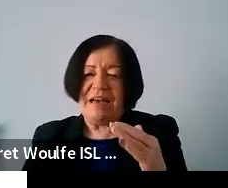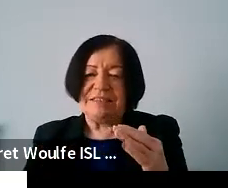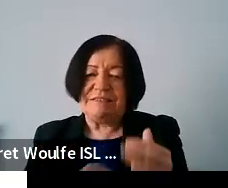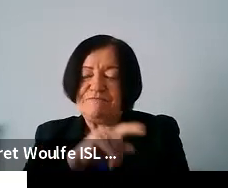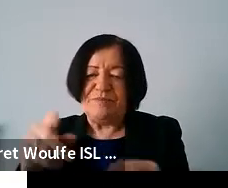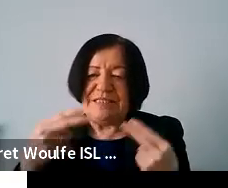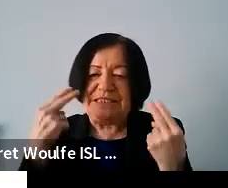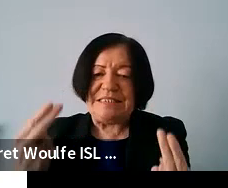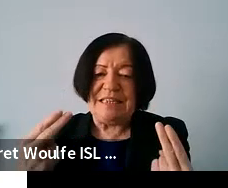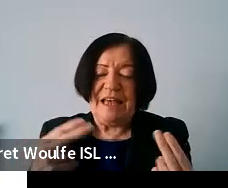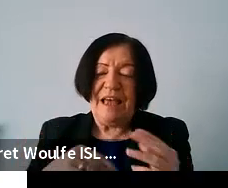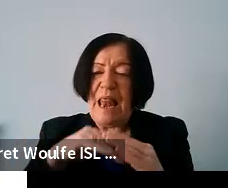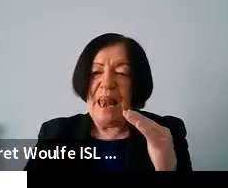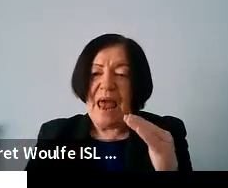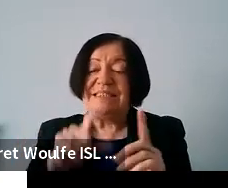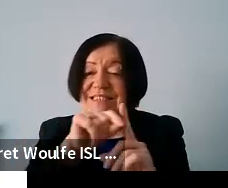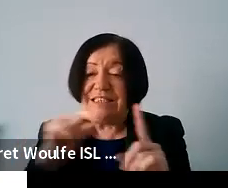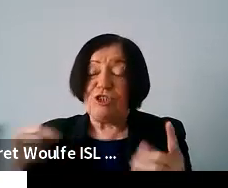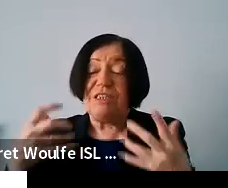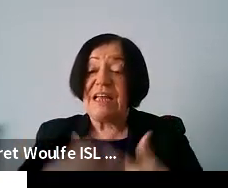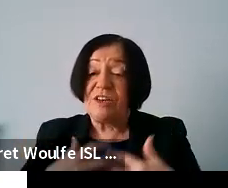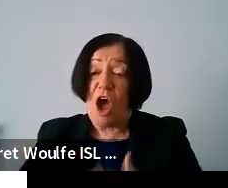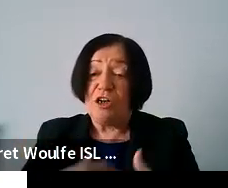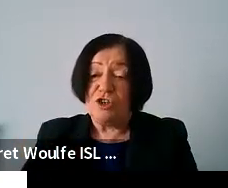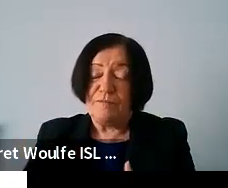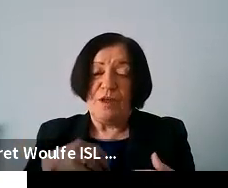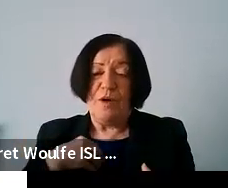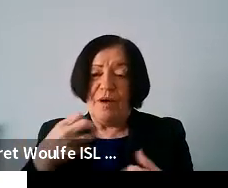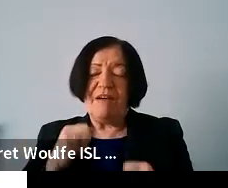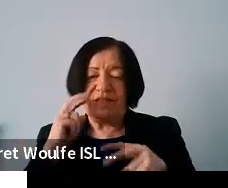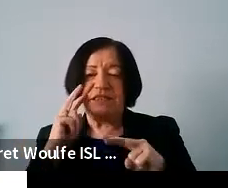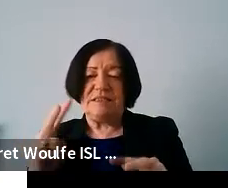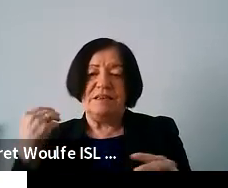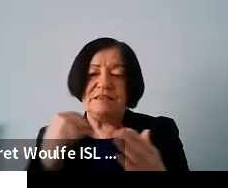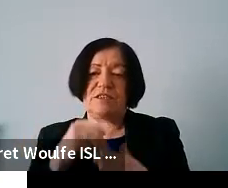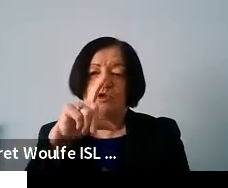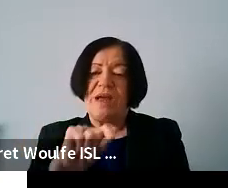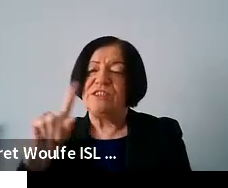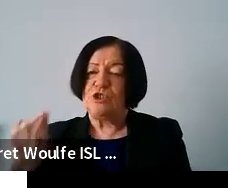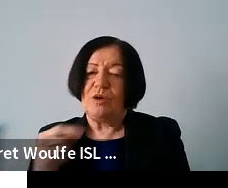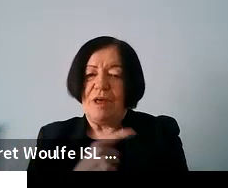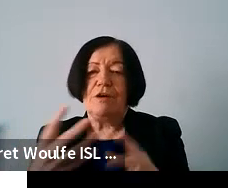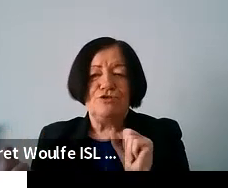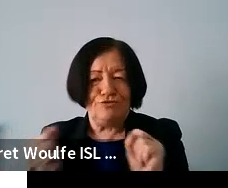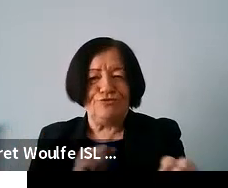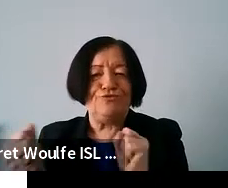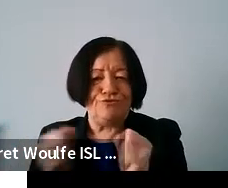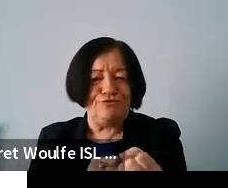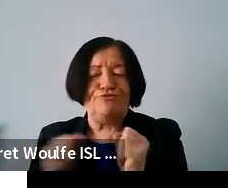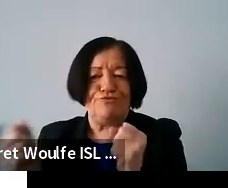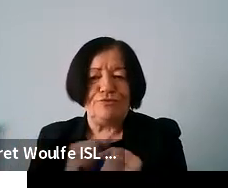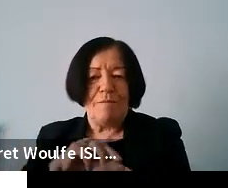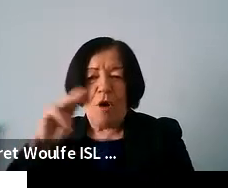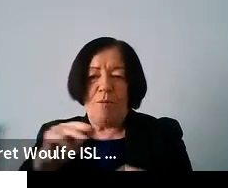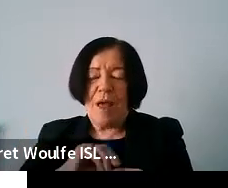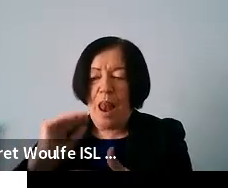and use less and digital technologies so we have seen since 2020 there are changes more people on